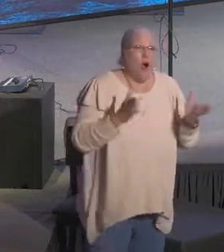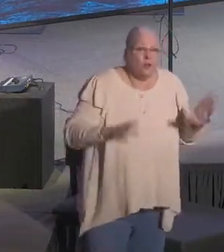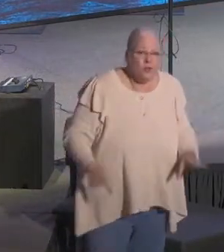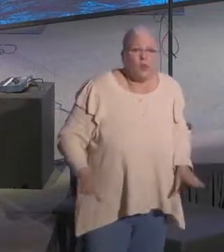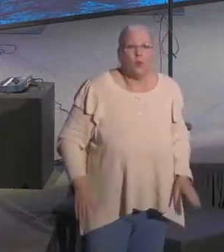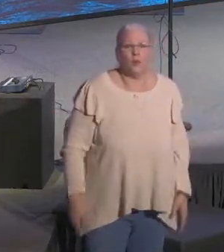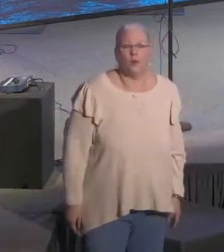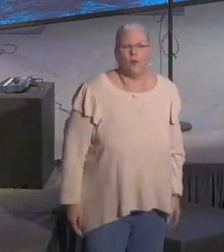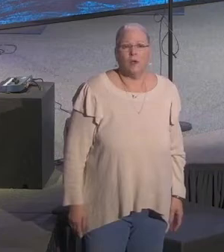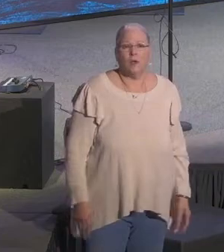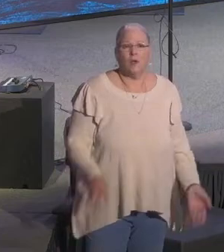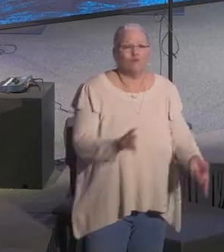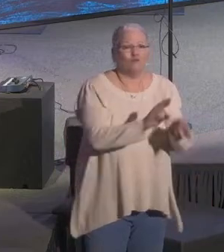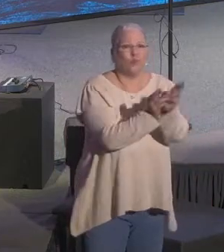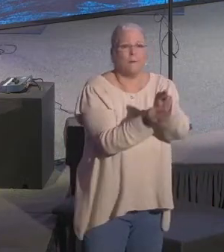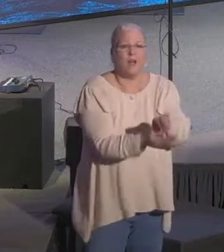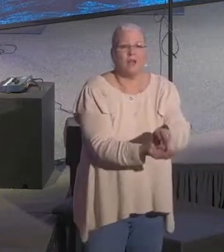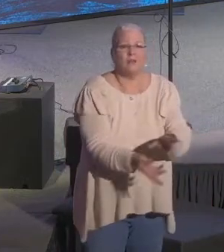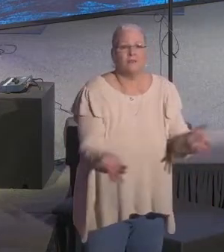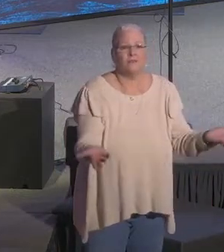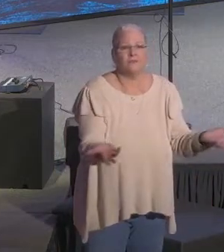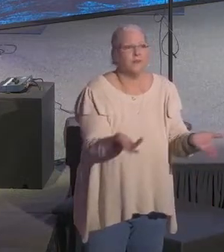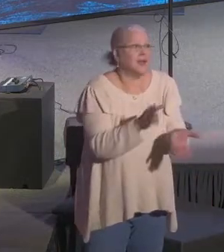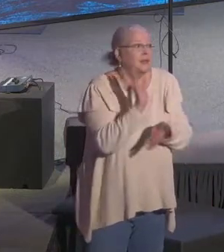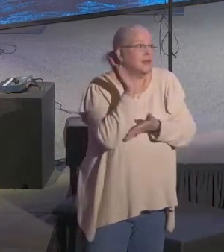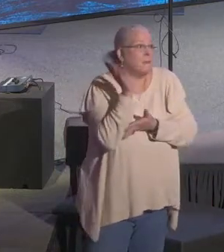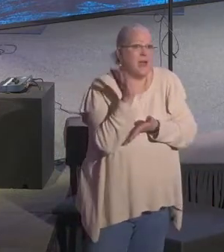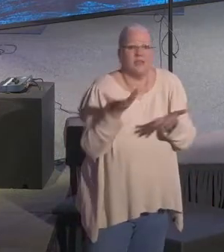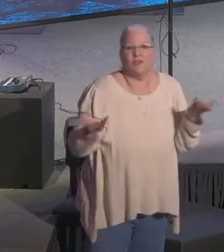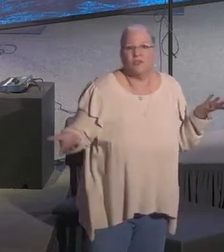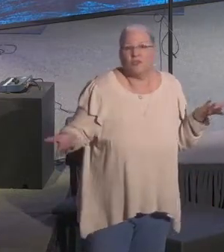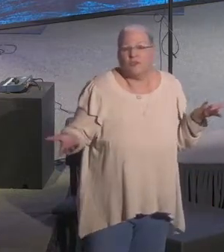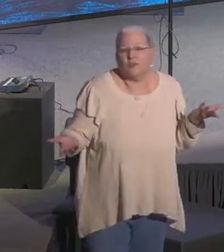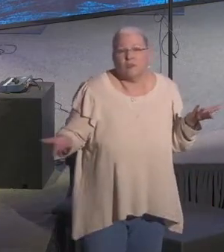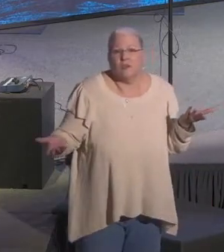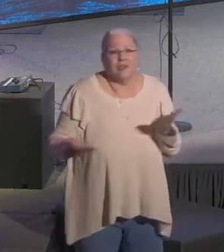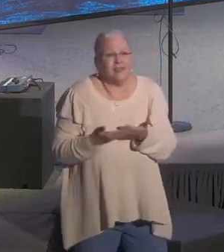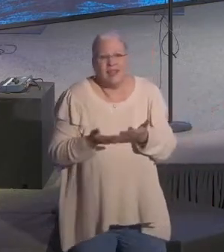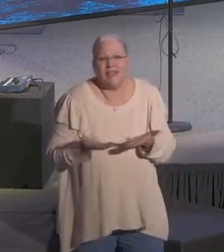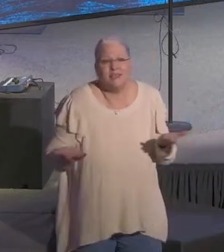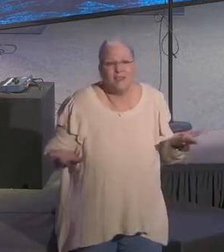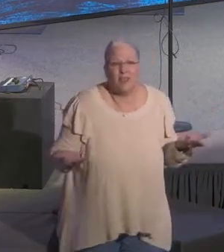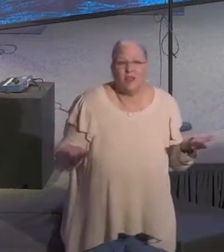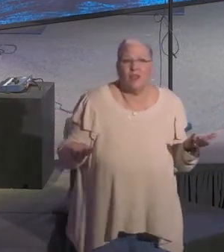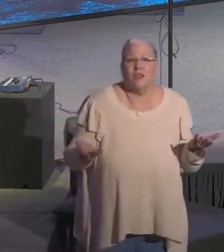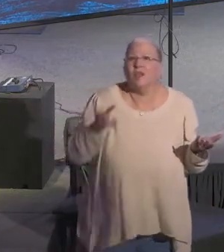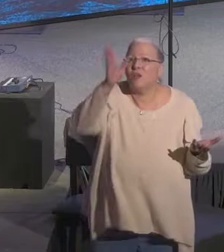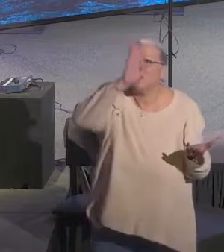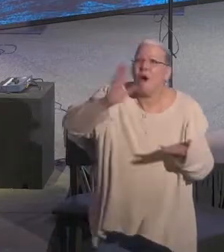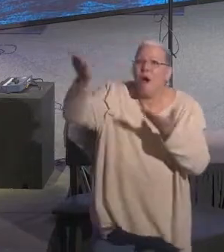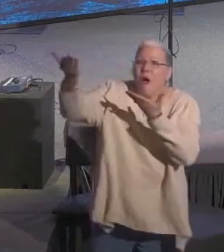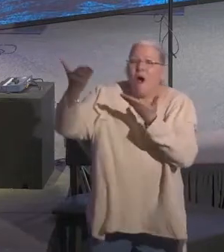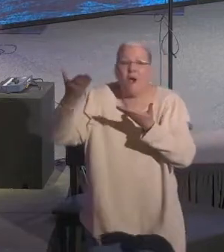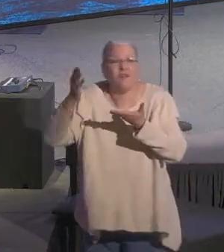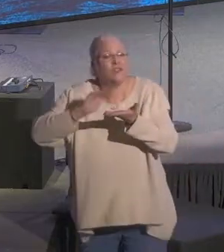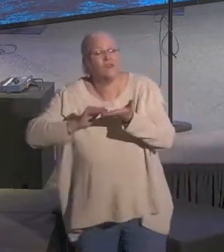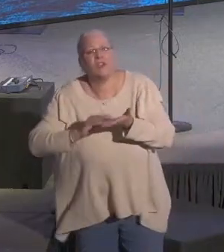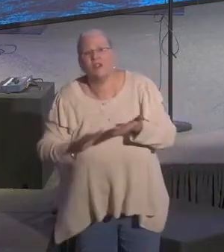had at some point in their life sexual sin. And it might even be the sin that happens right here. Jesus said, if you think this, you're guilty of it.